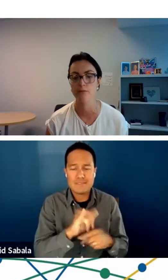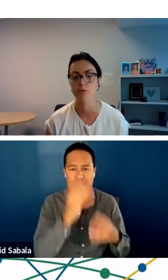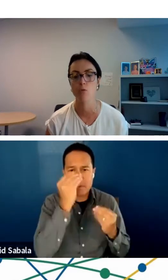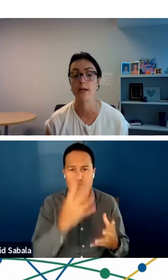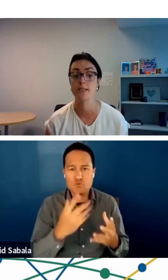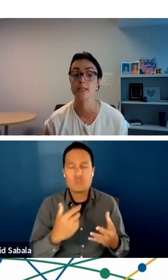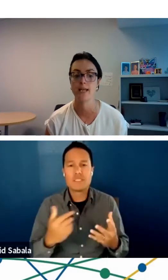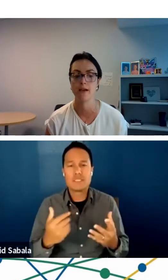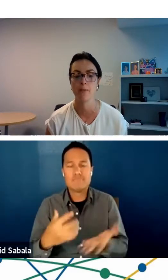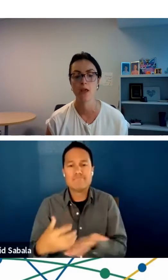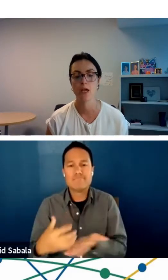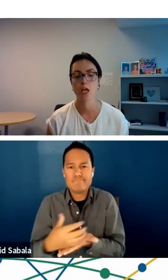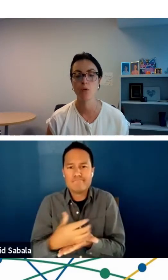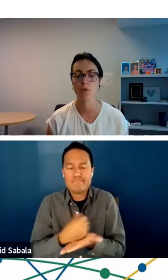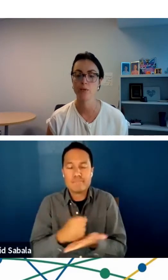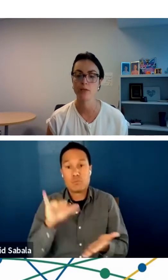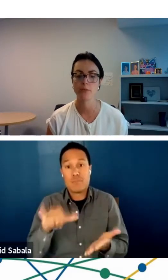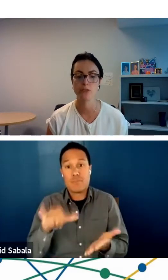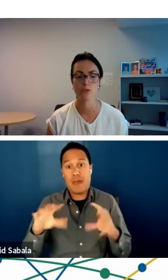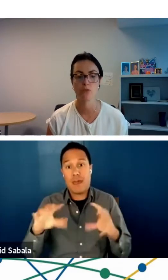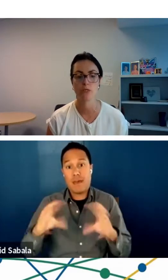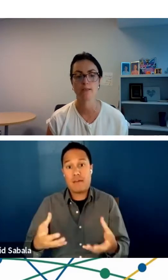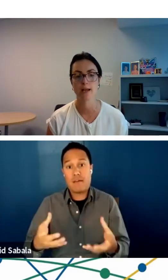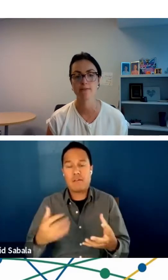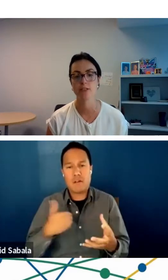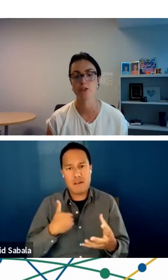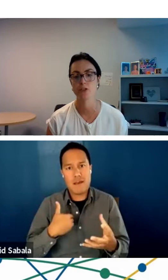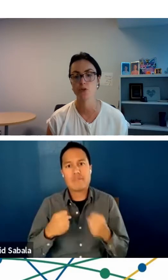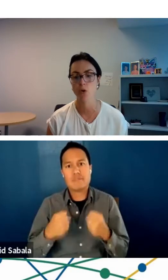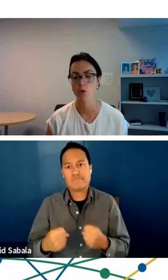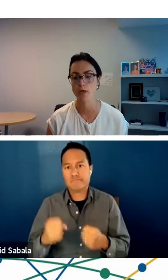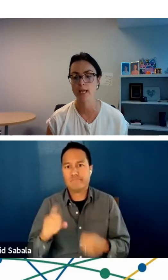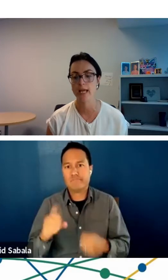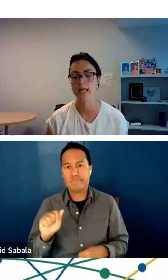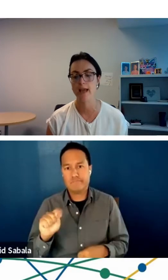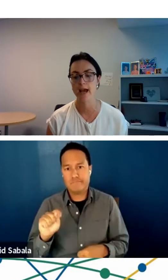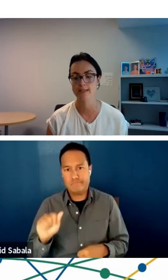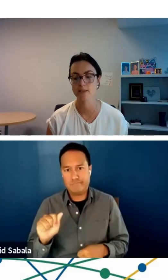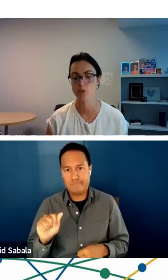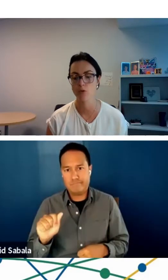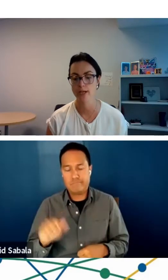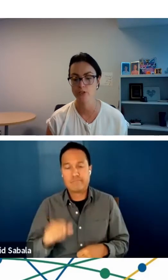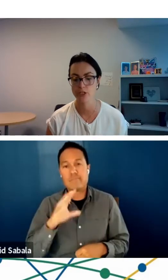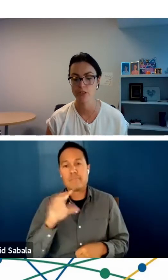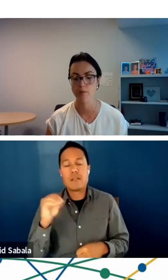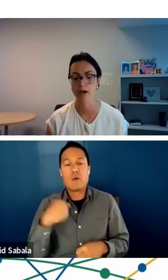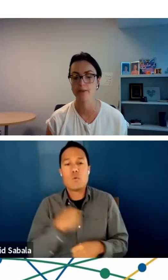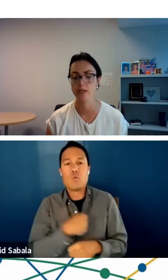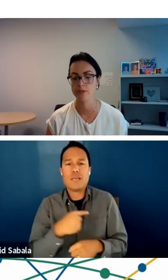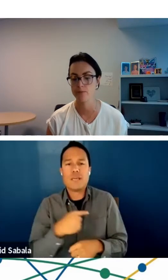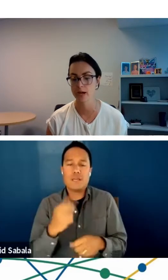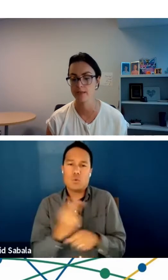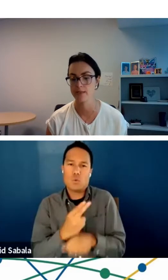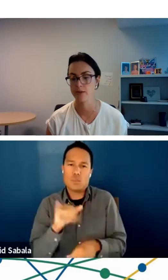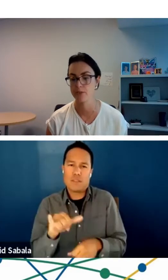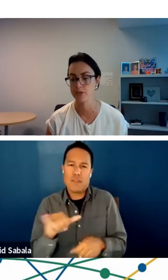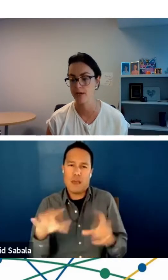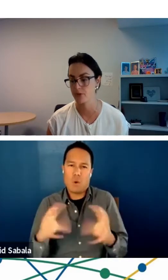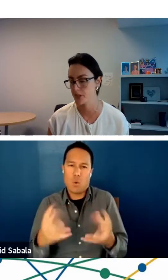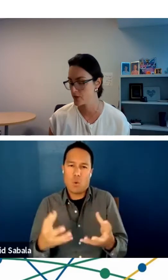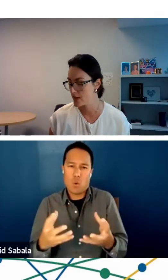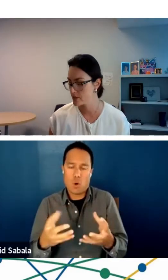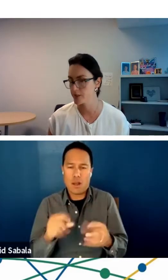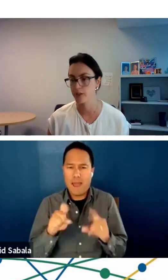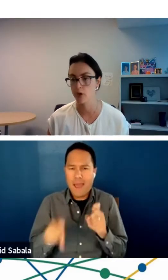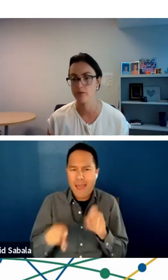very robust data. And what we were able to do was leverage this cohort and ask them questions about their responses and